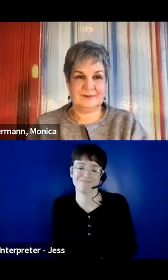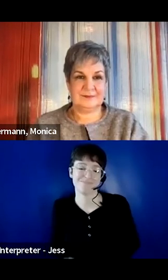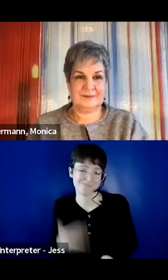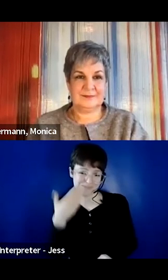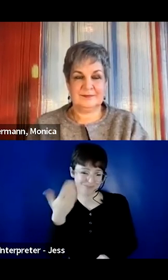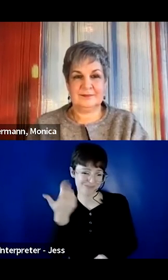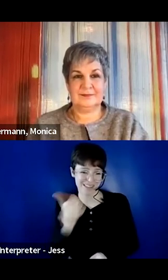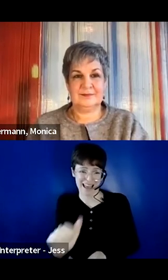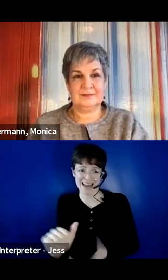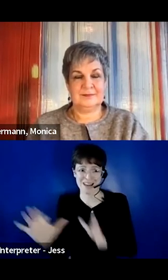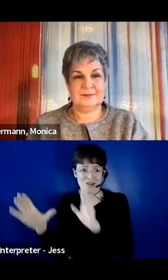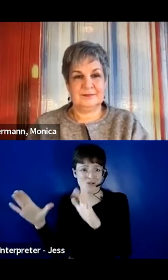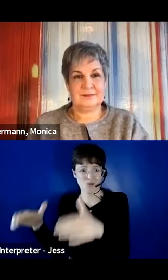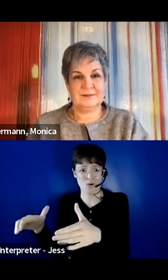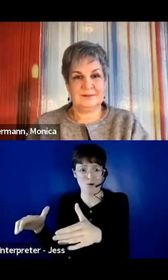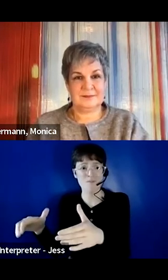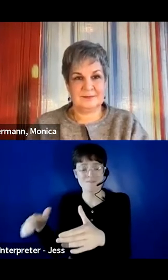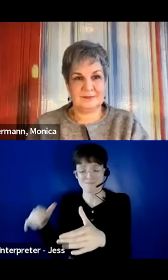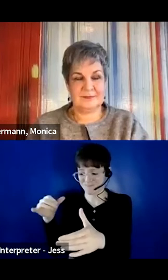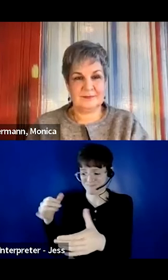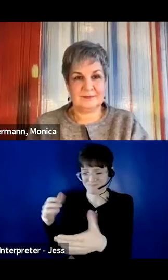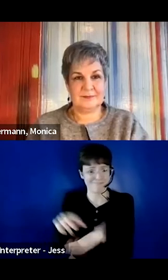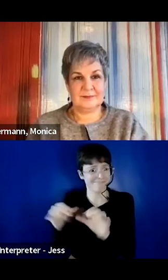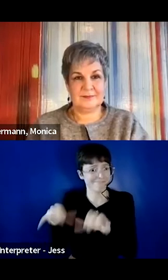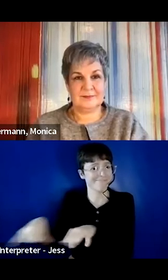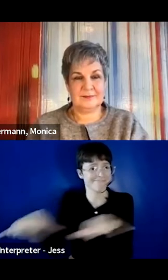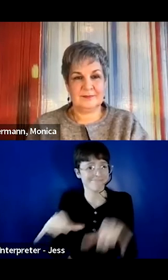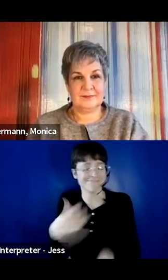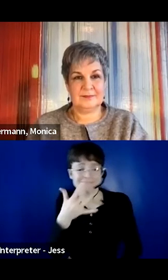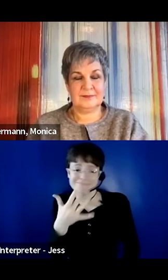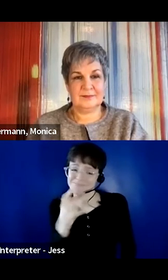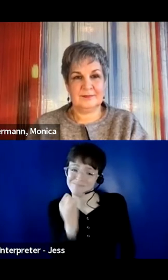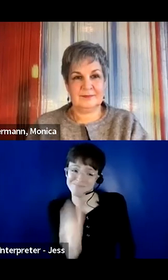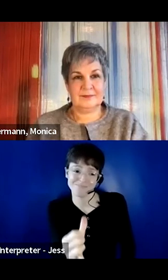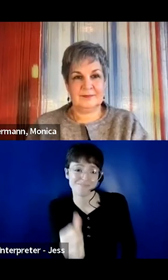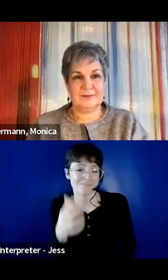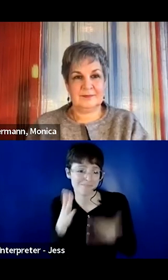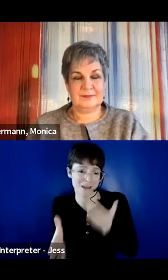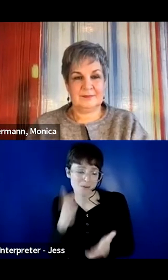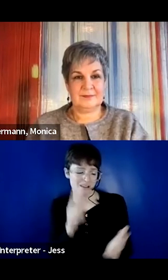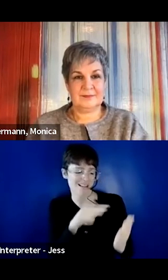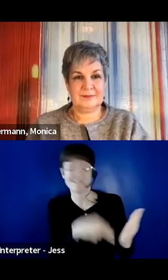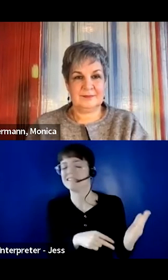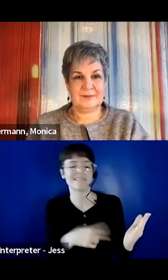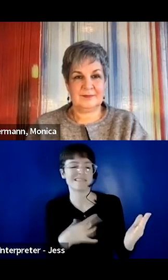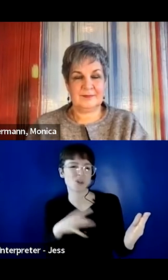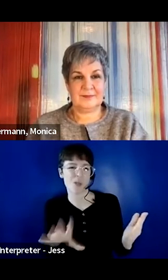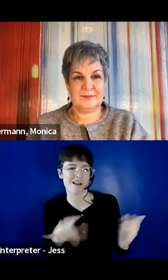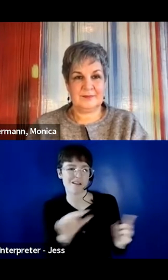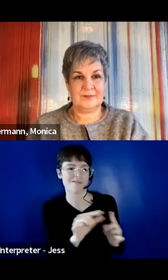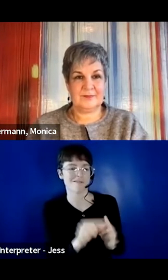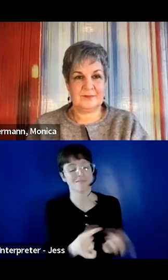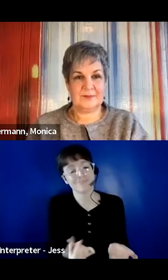who disagree with the language that you use in a specific document. So, you know, take